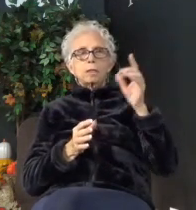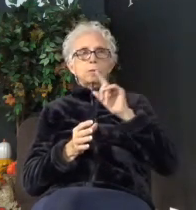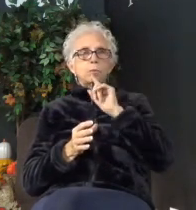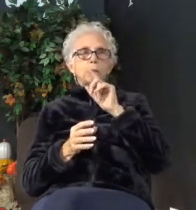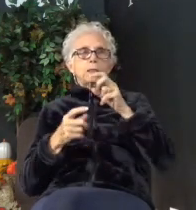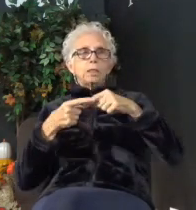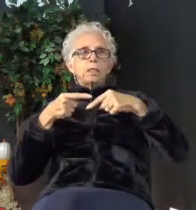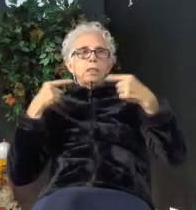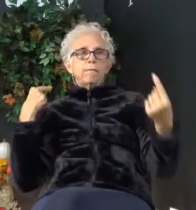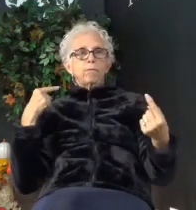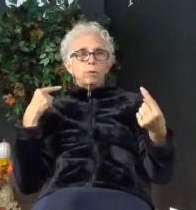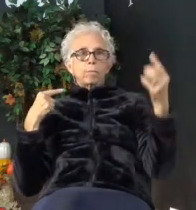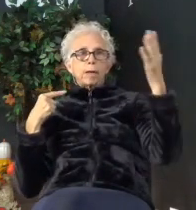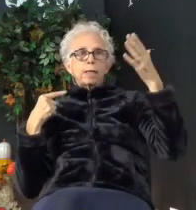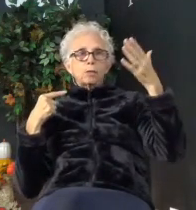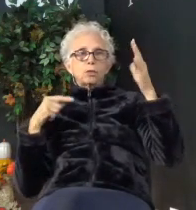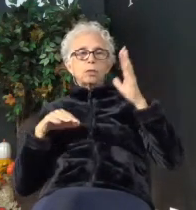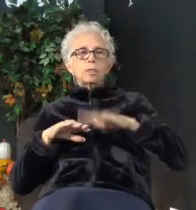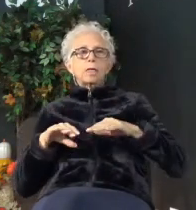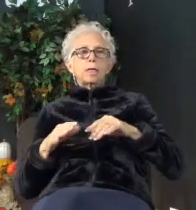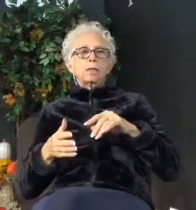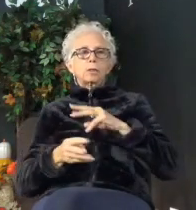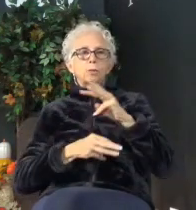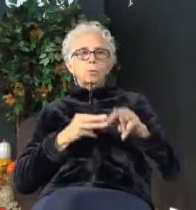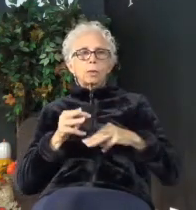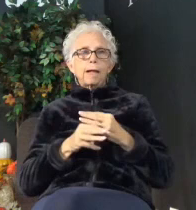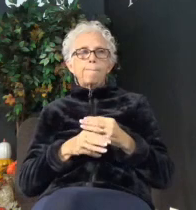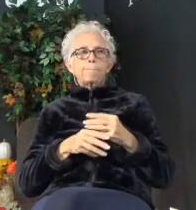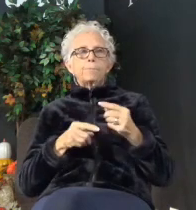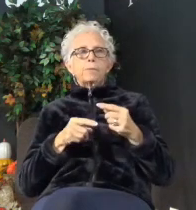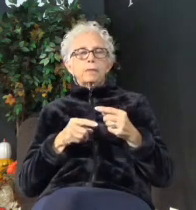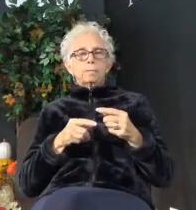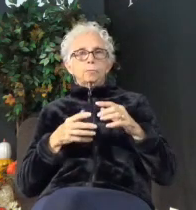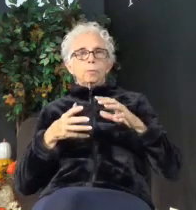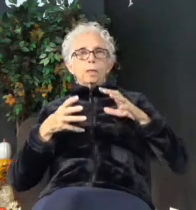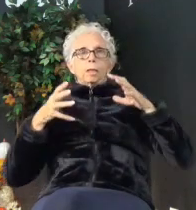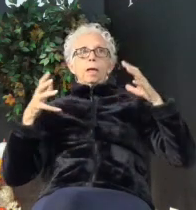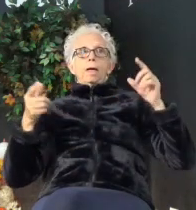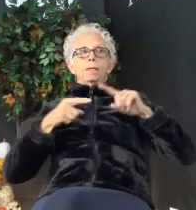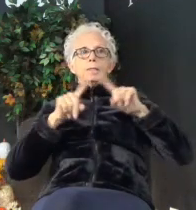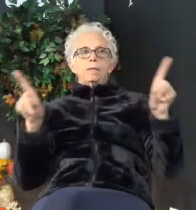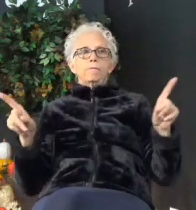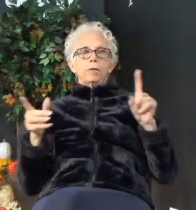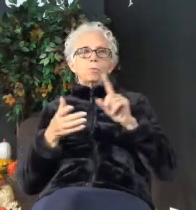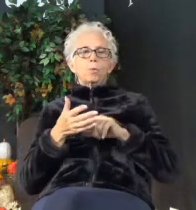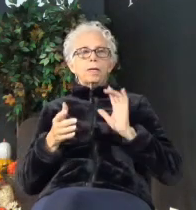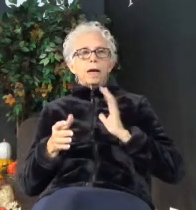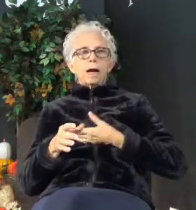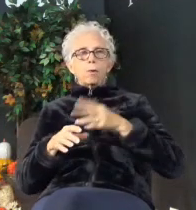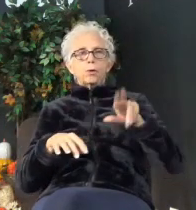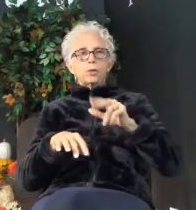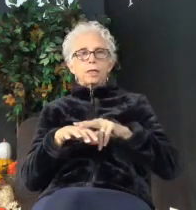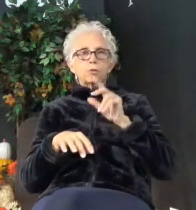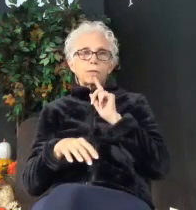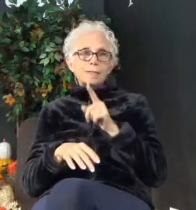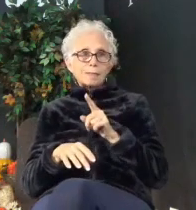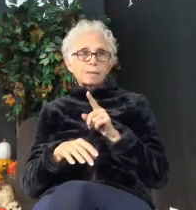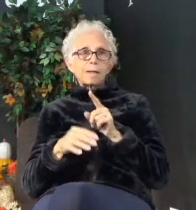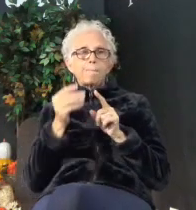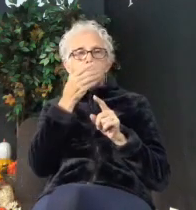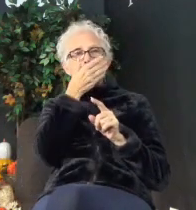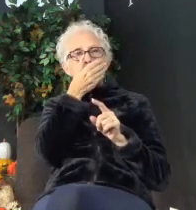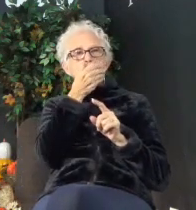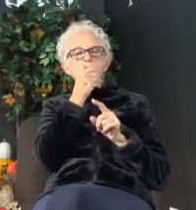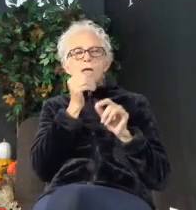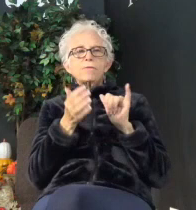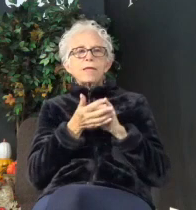than the rest of the world. Radically different than what our ingrained nature is. That's